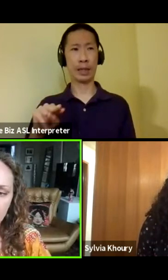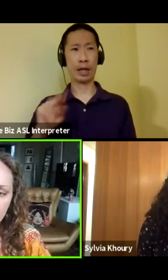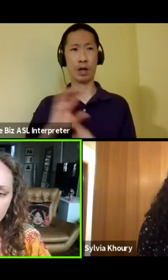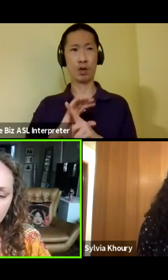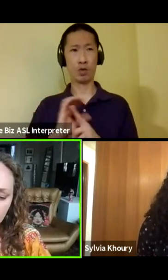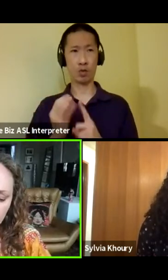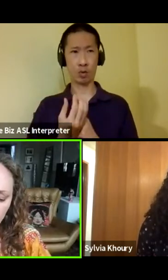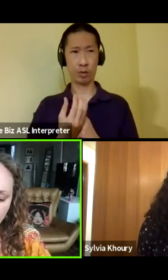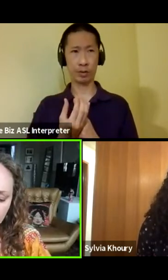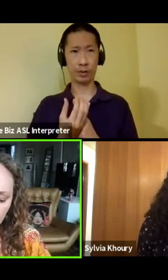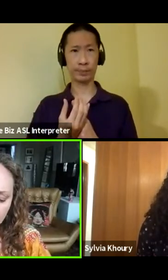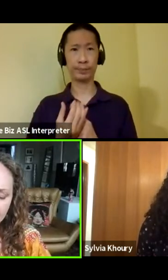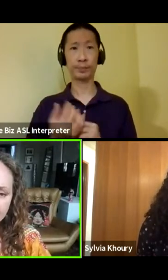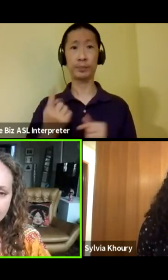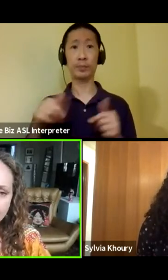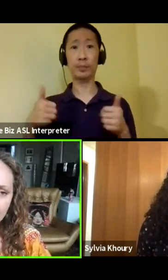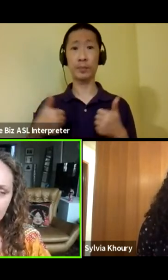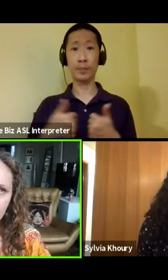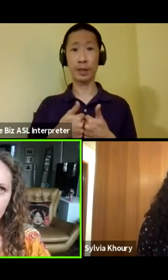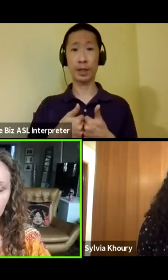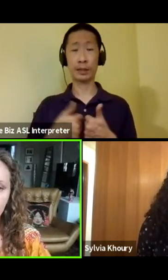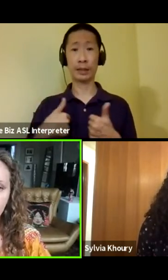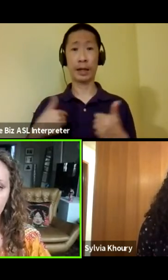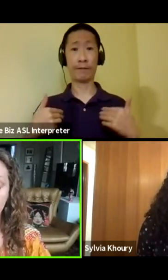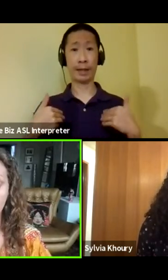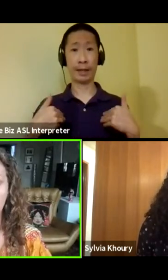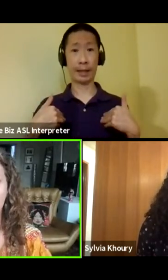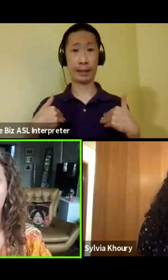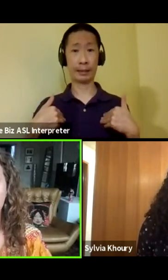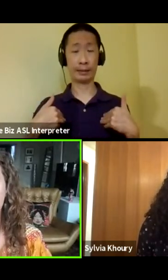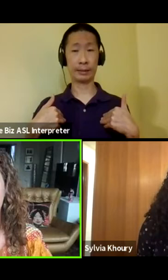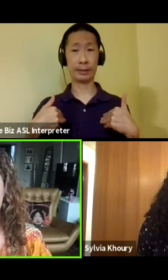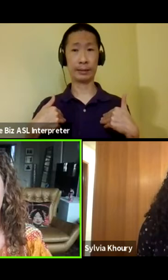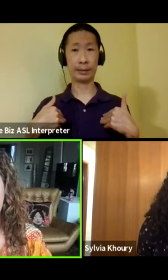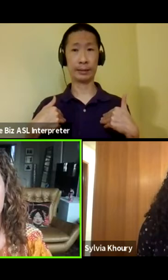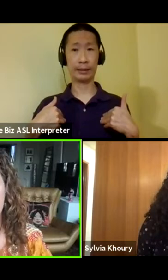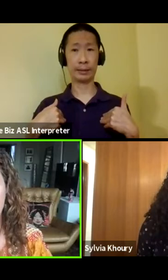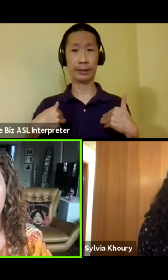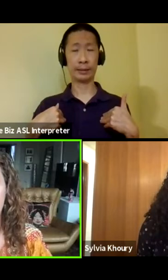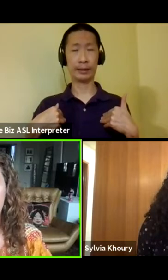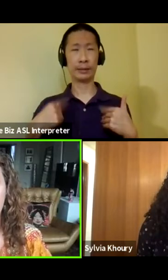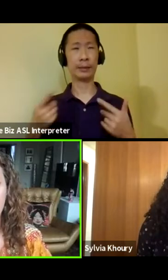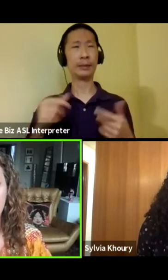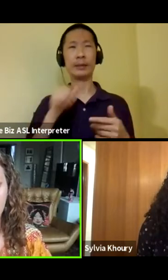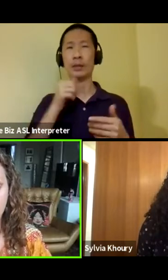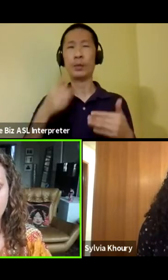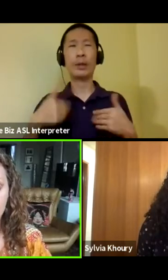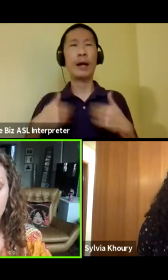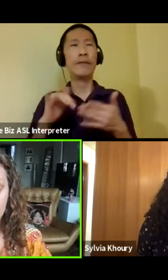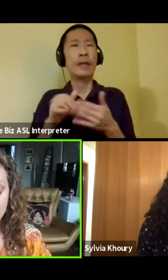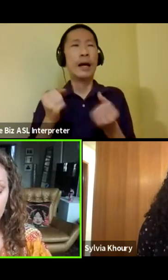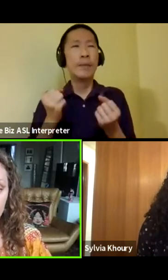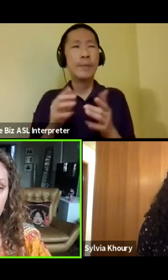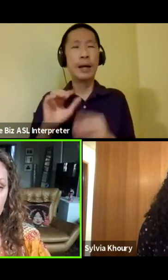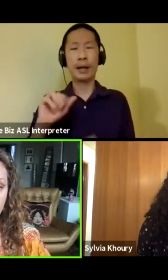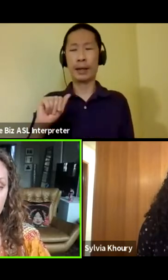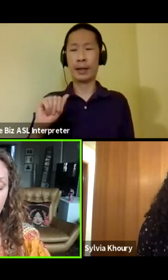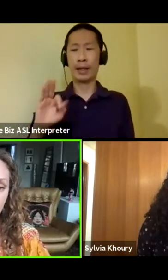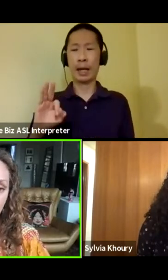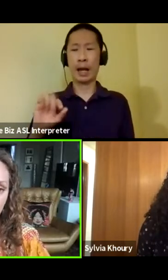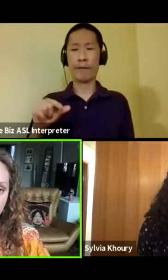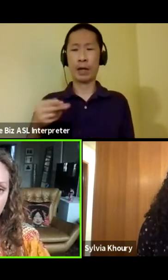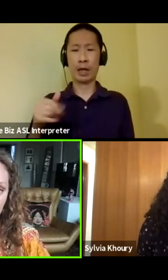and one of the challenges I've had is that there aren't that many Afghan actors